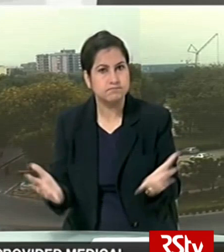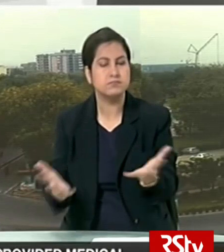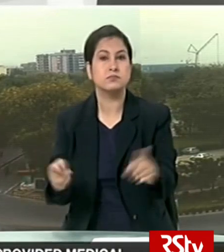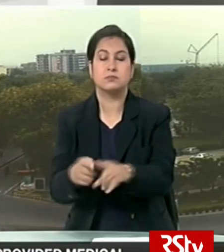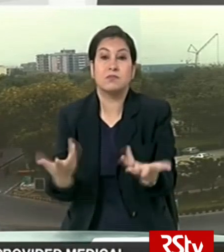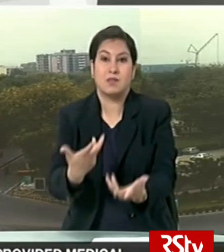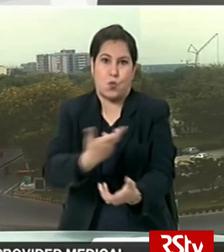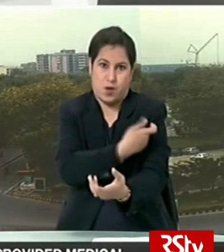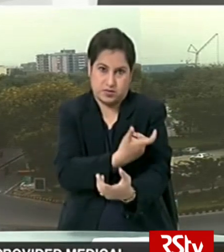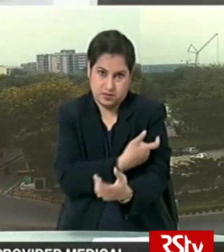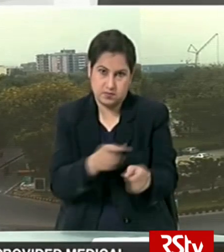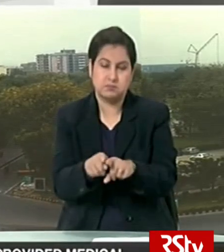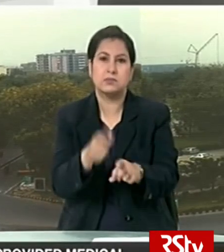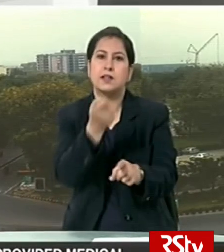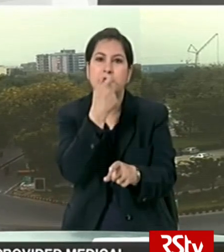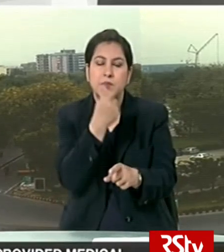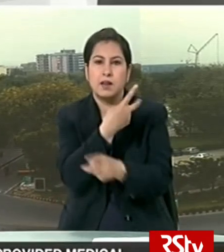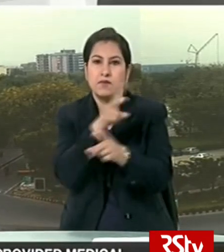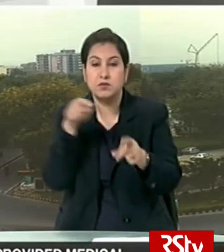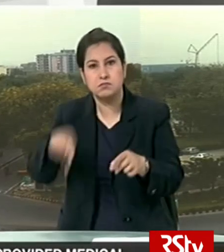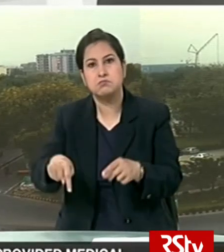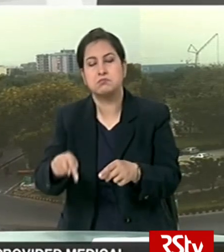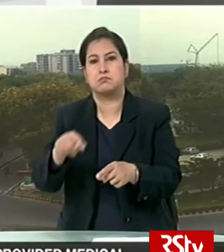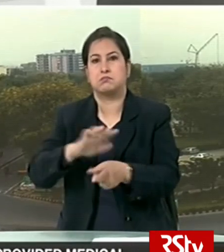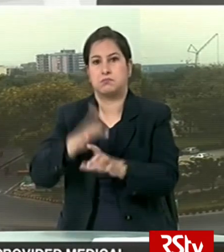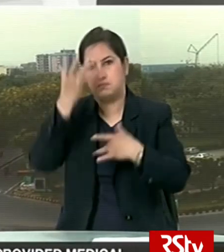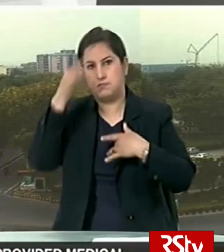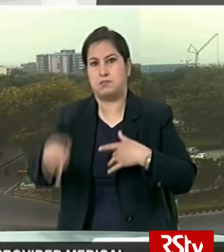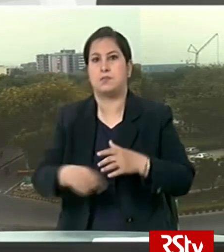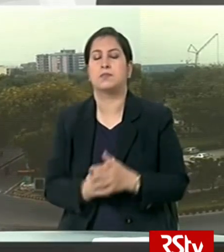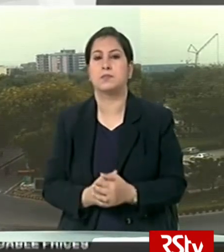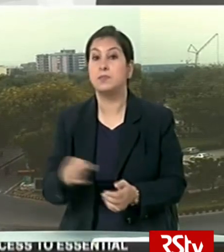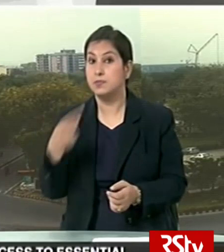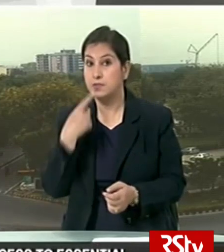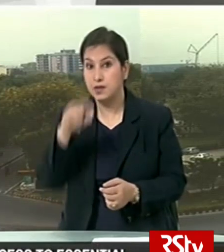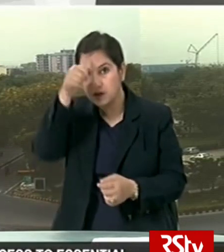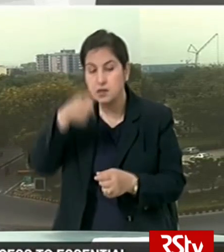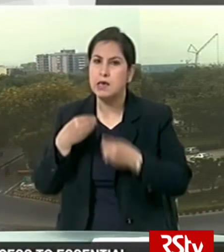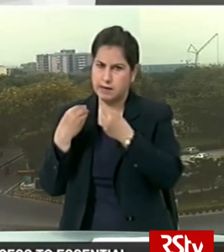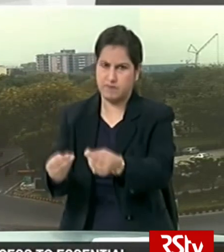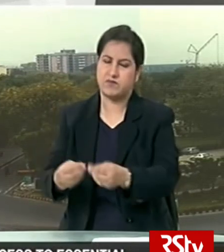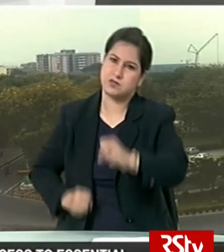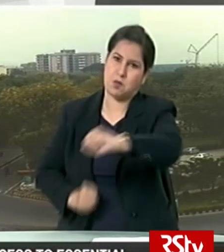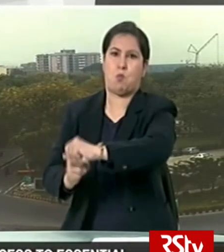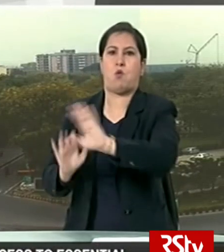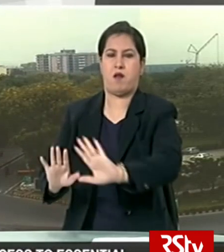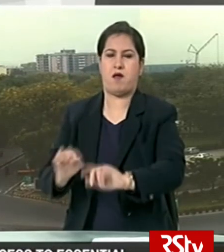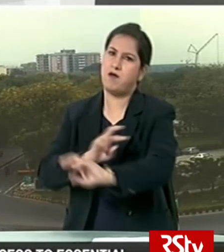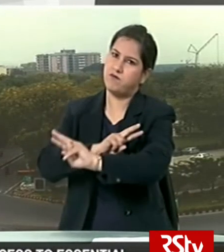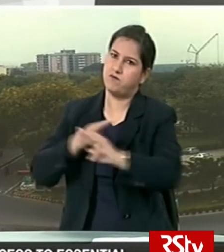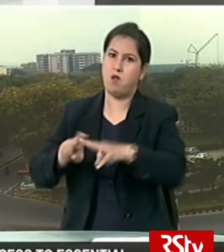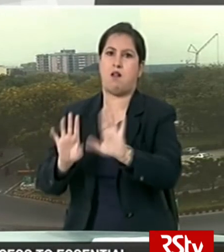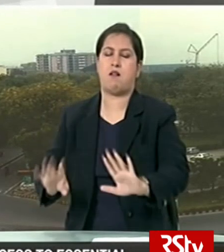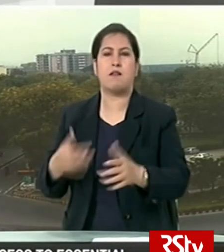to develop vaccines and effective treatment for this disease He said India will offer its full support to any